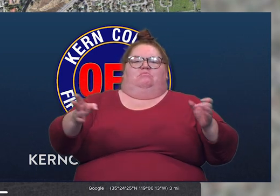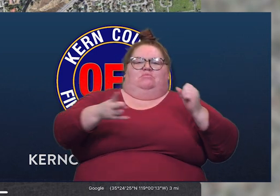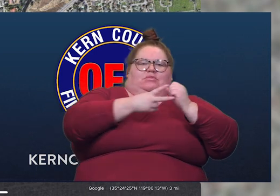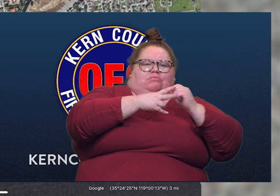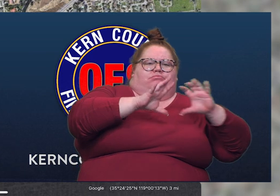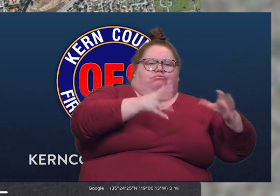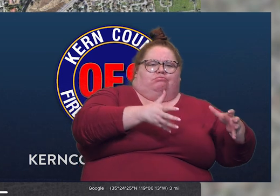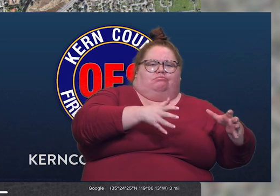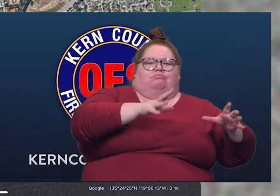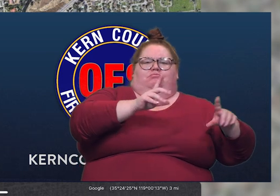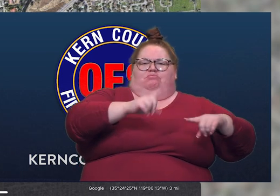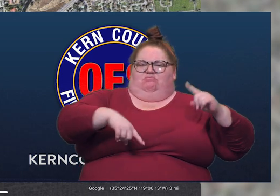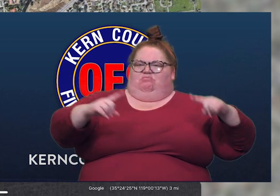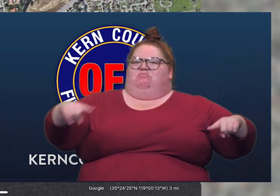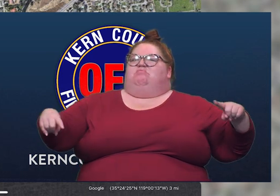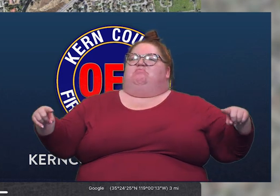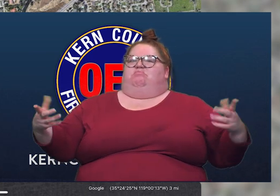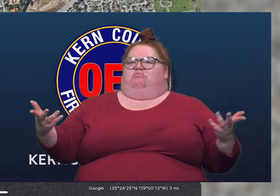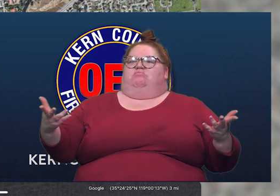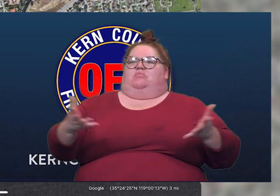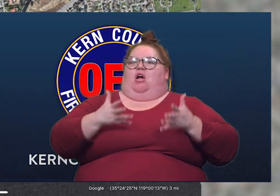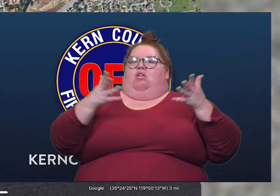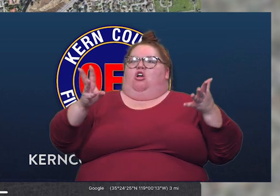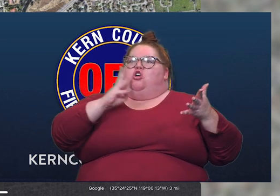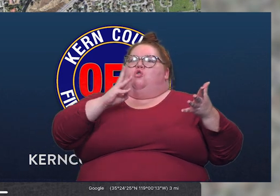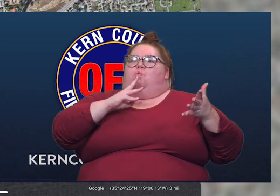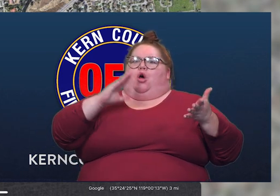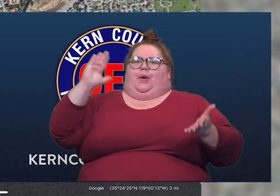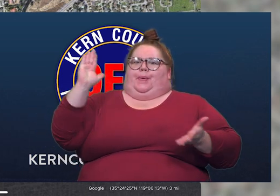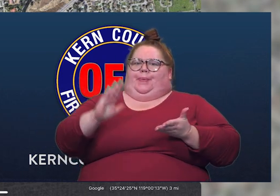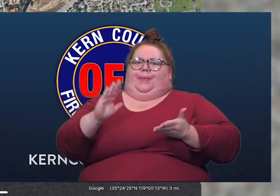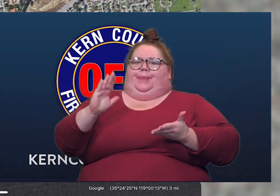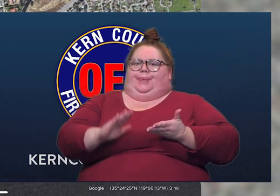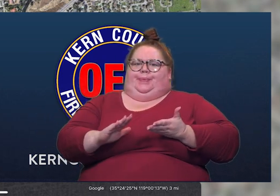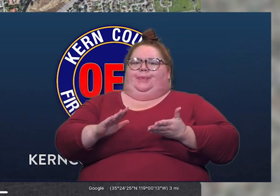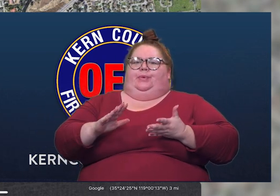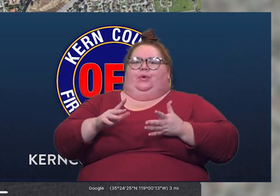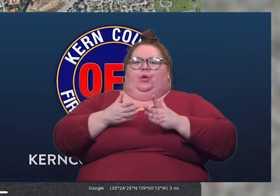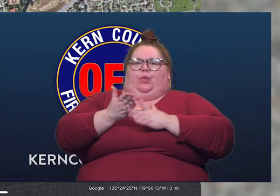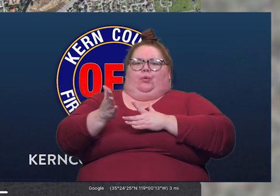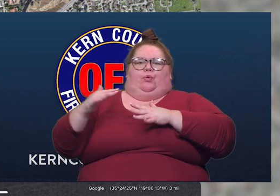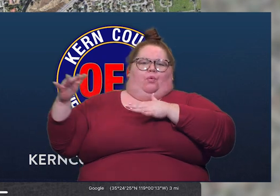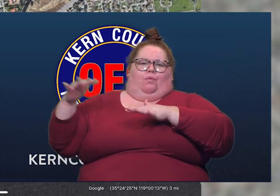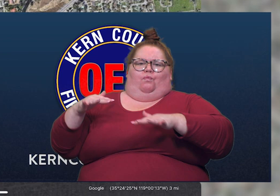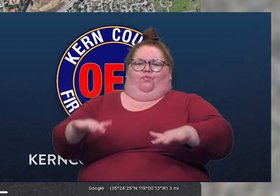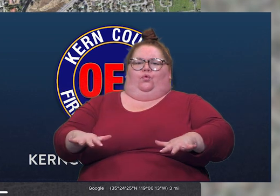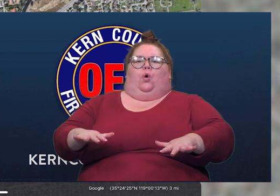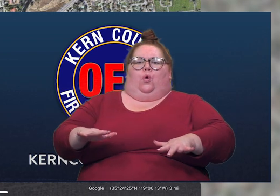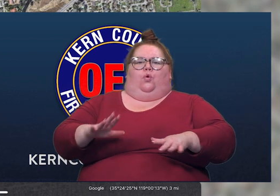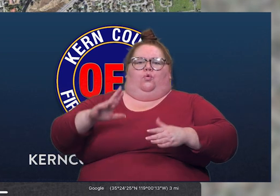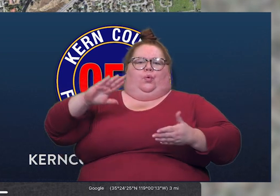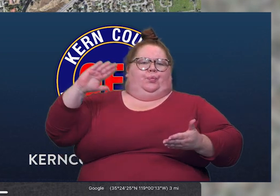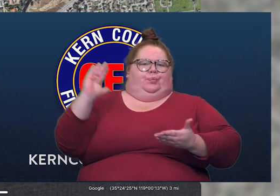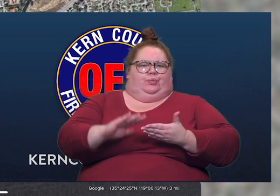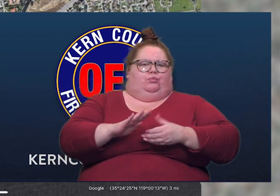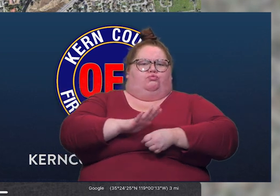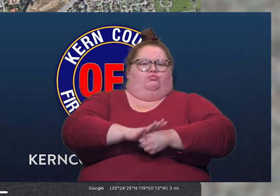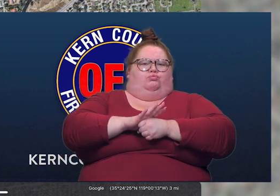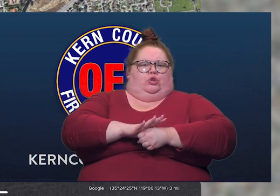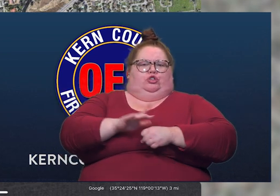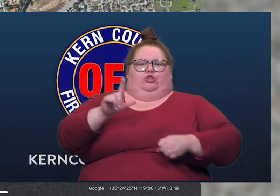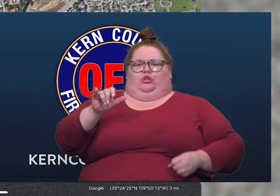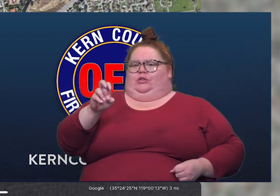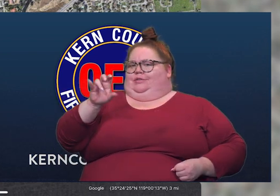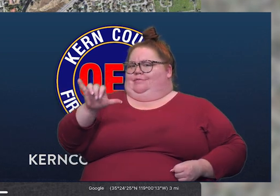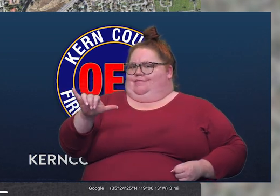a significant amount of that water off of the river, which allows to reduce the pressure on our